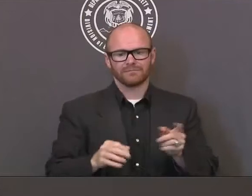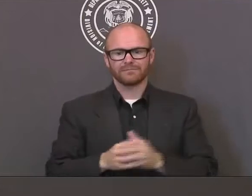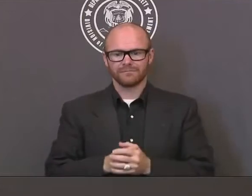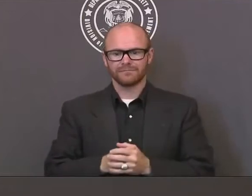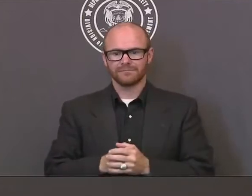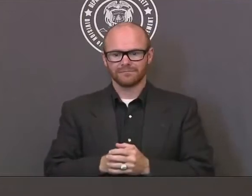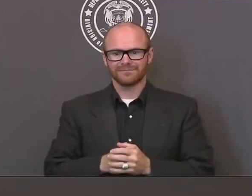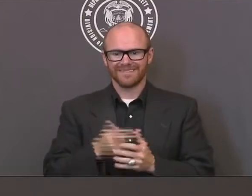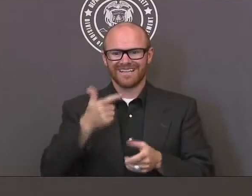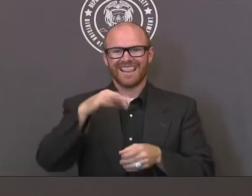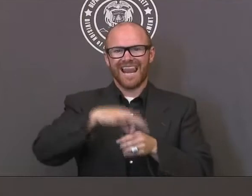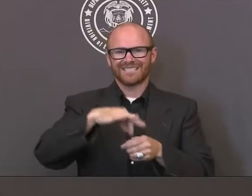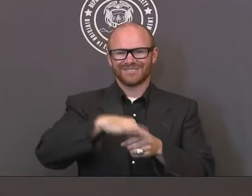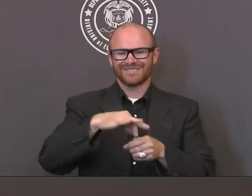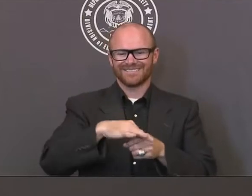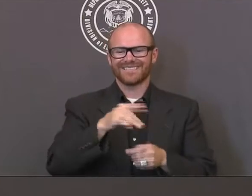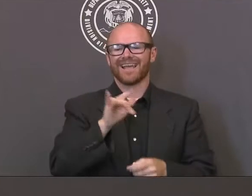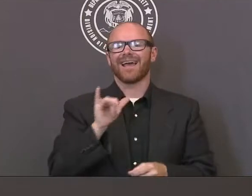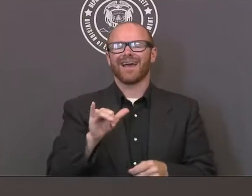The election?